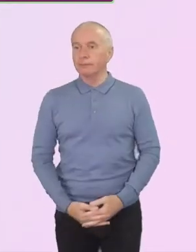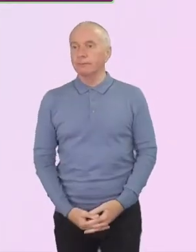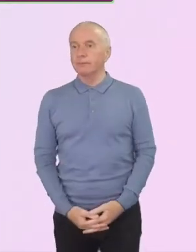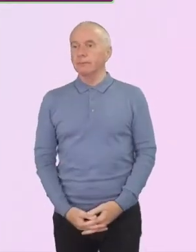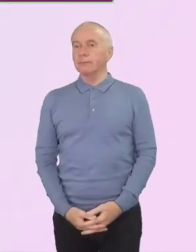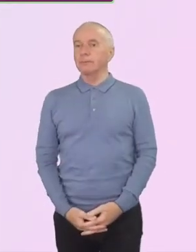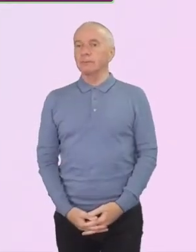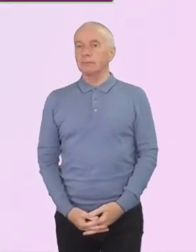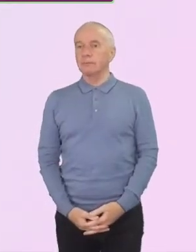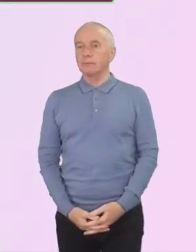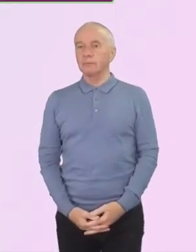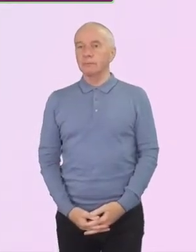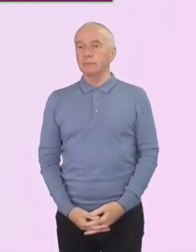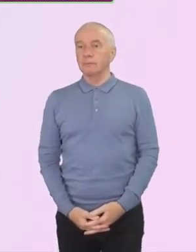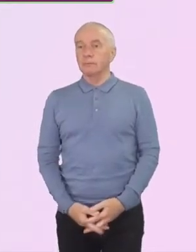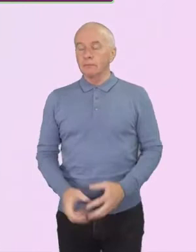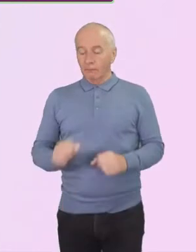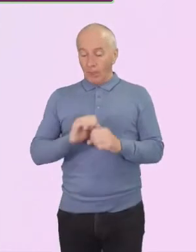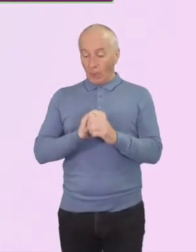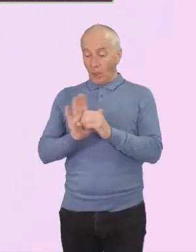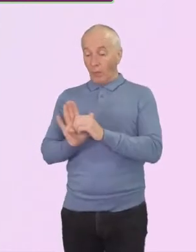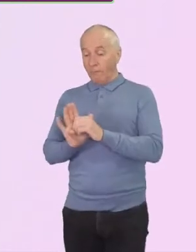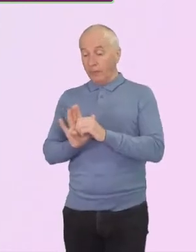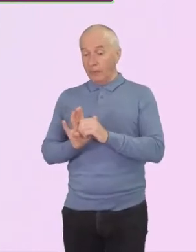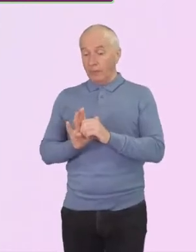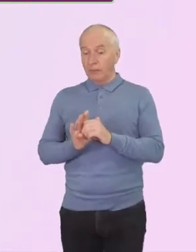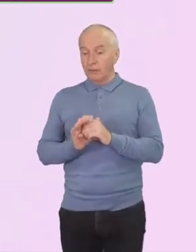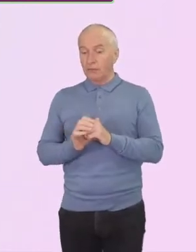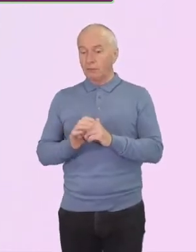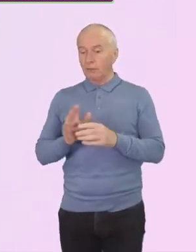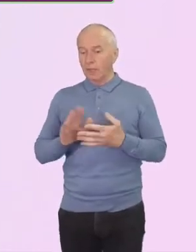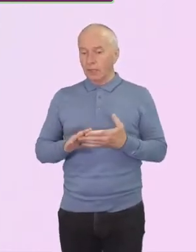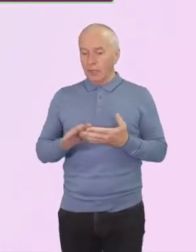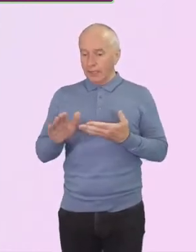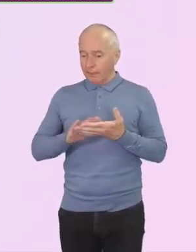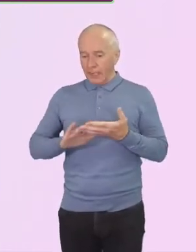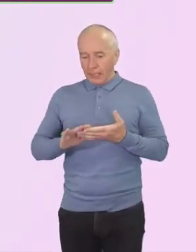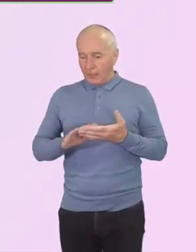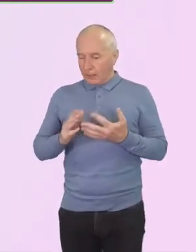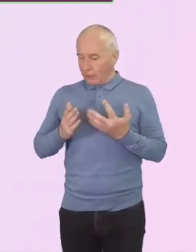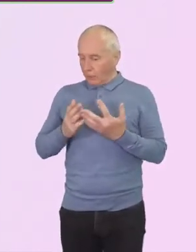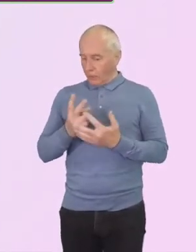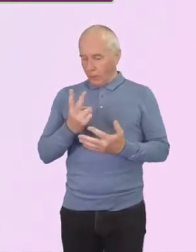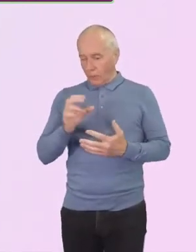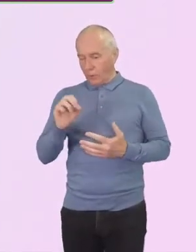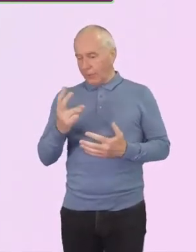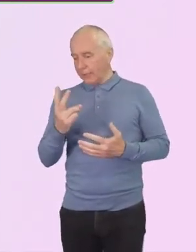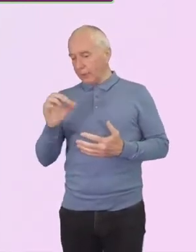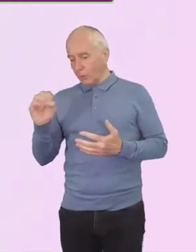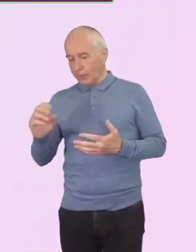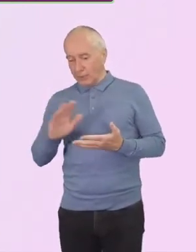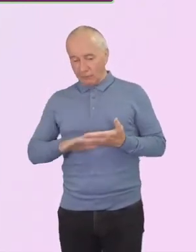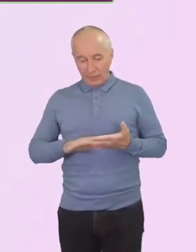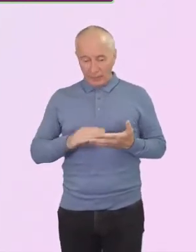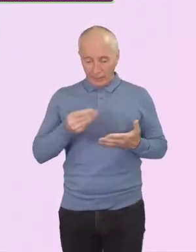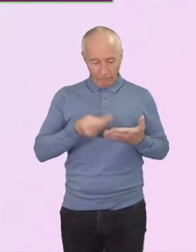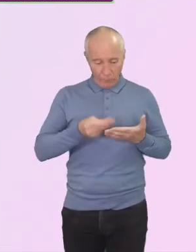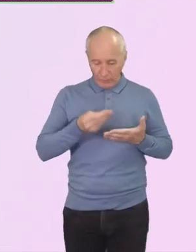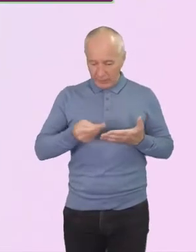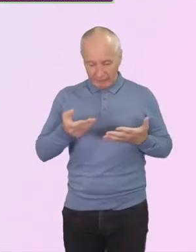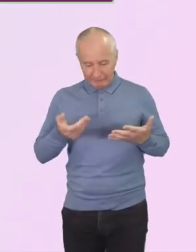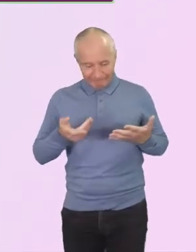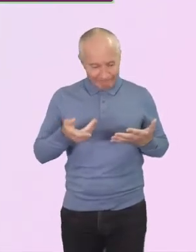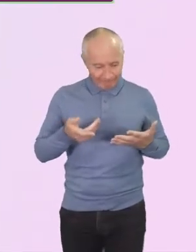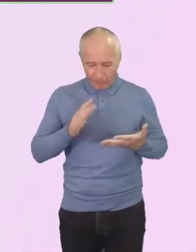Responding to COVID has been a major drain on resources in 2020, but it has not stopped us looking to the